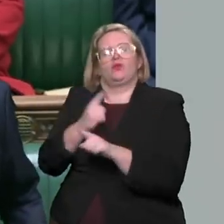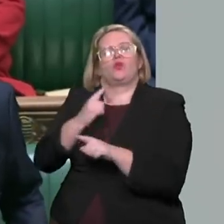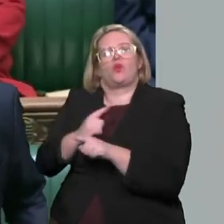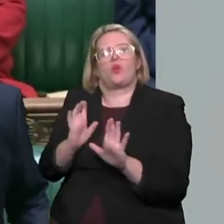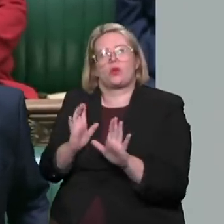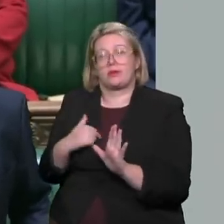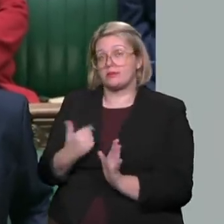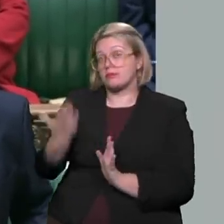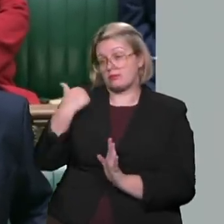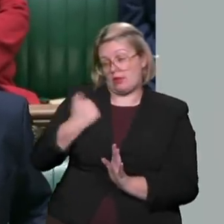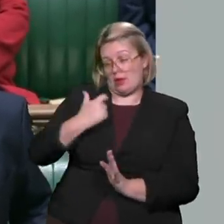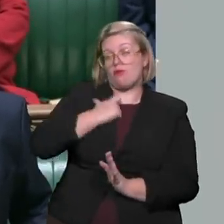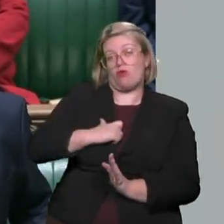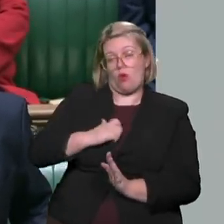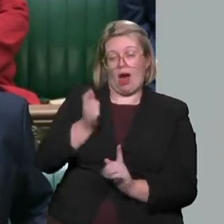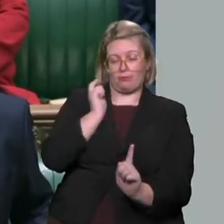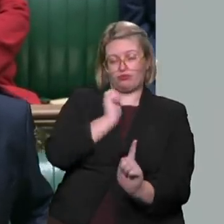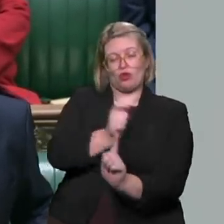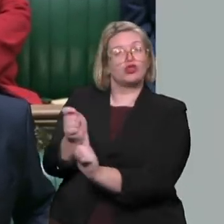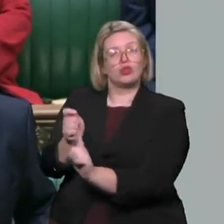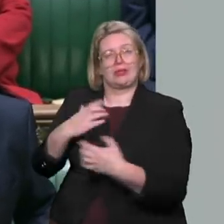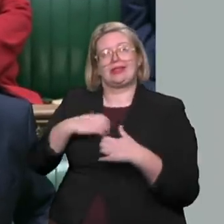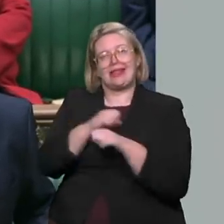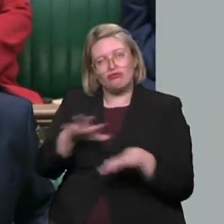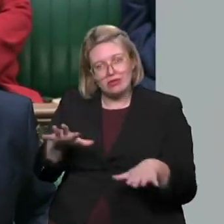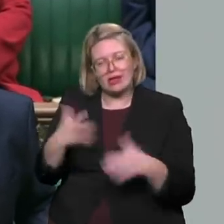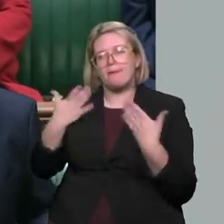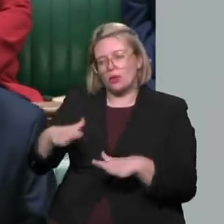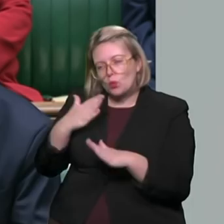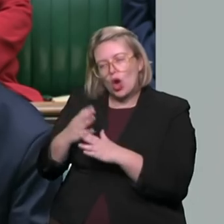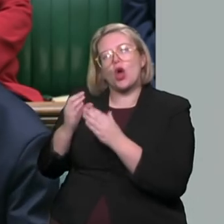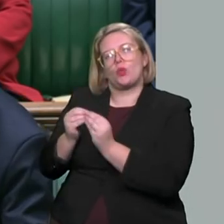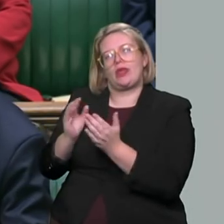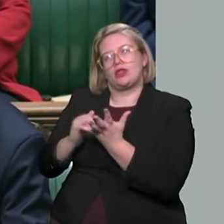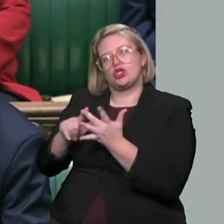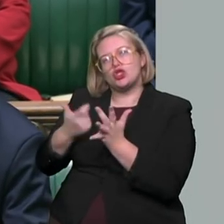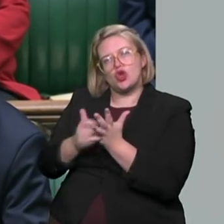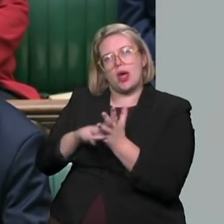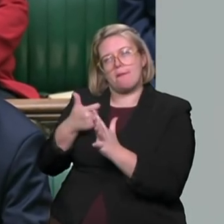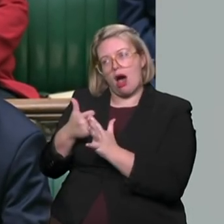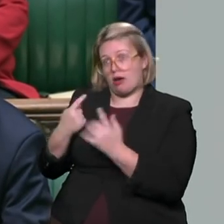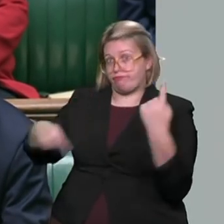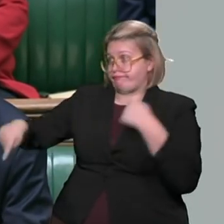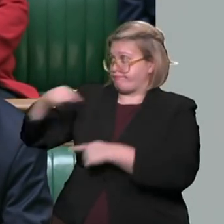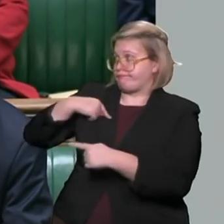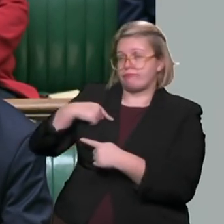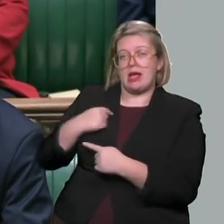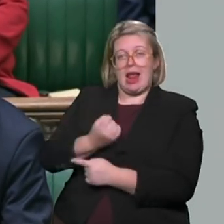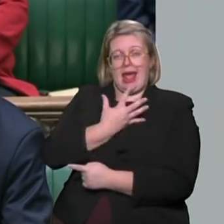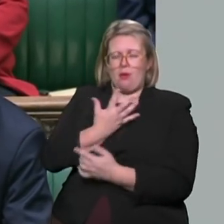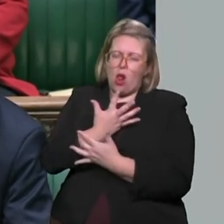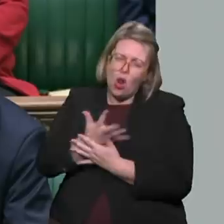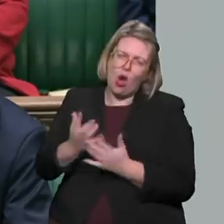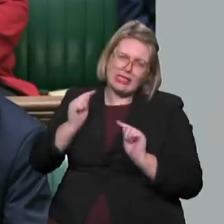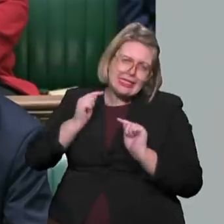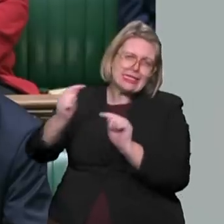prosecuted terrorists and I have prosecuted extremists. have worked with Sir Mark and others. Dozens of Labour MPs have worked hard on tackling social media